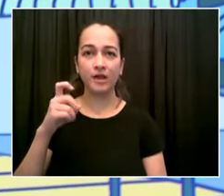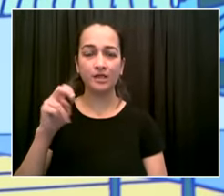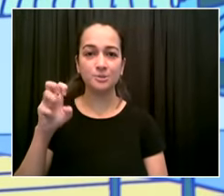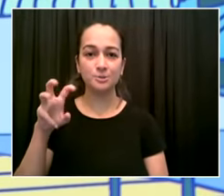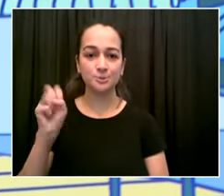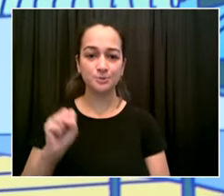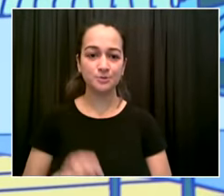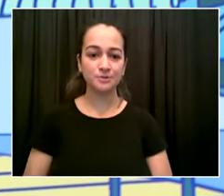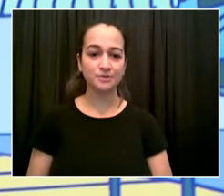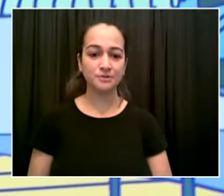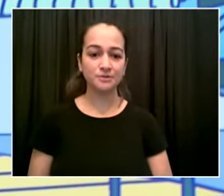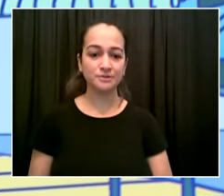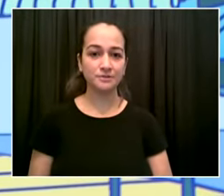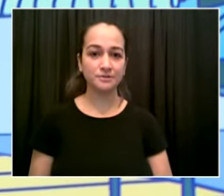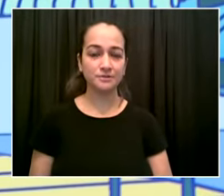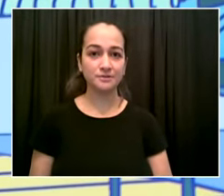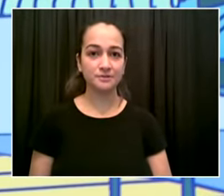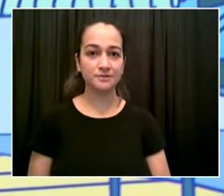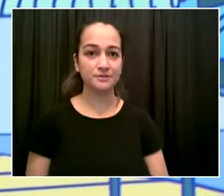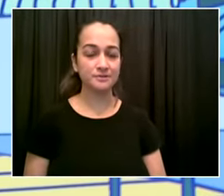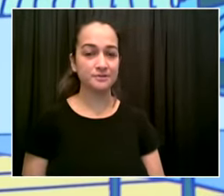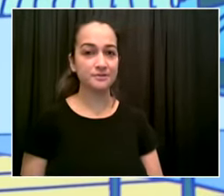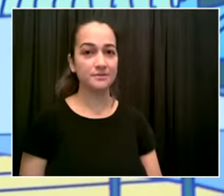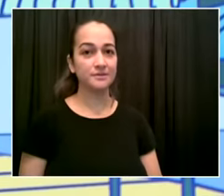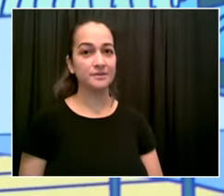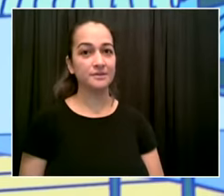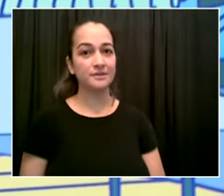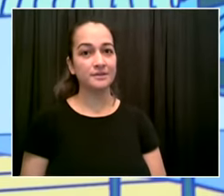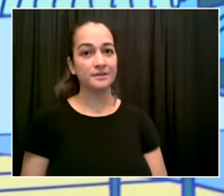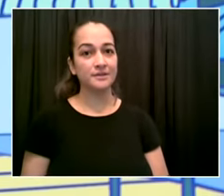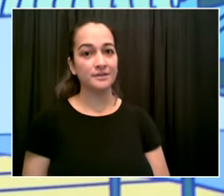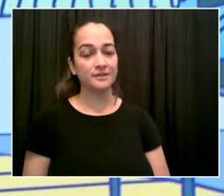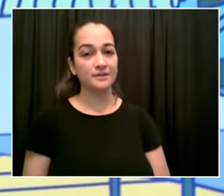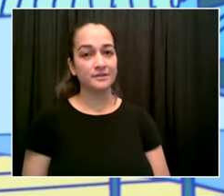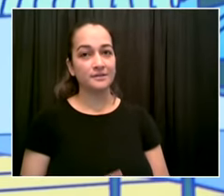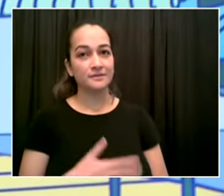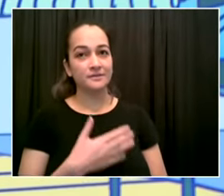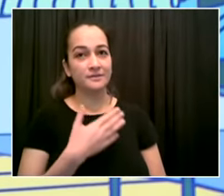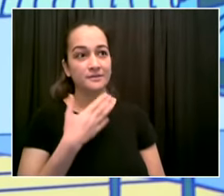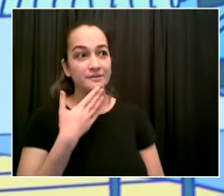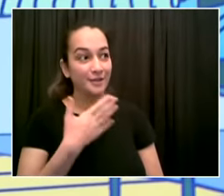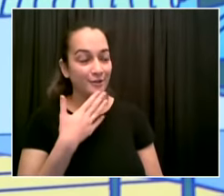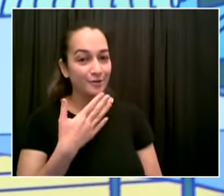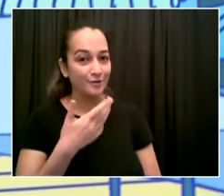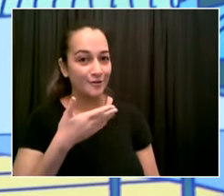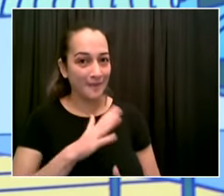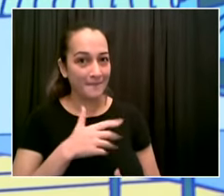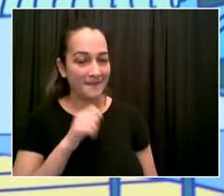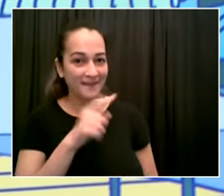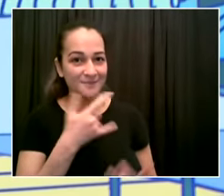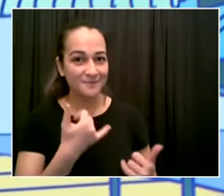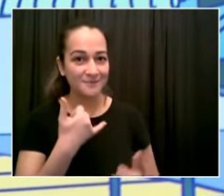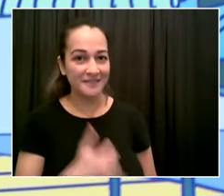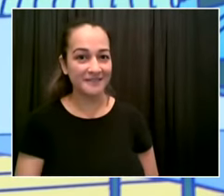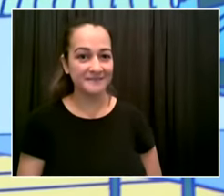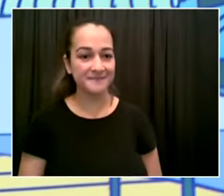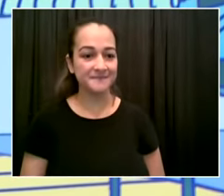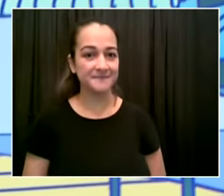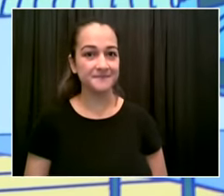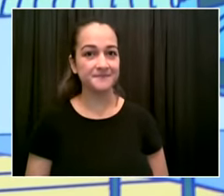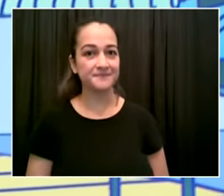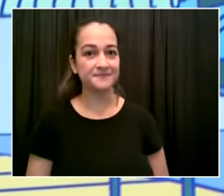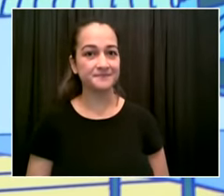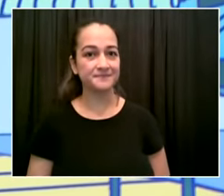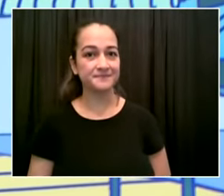mr mayor thank you for taking the call how you doing jeremy oh i'm good i'm good thank you for taking my call my question um